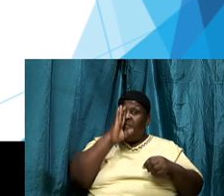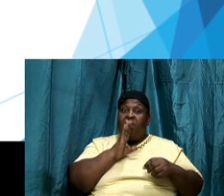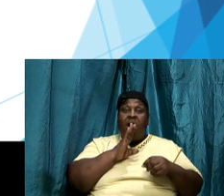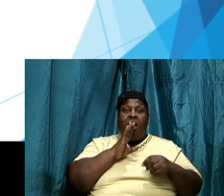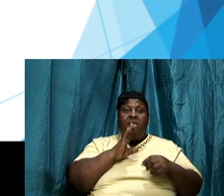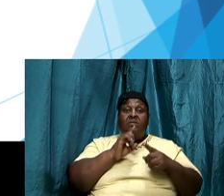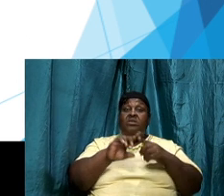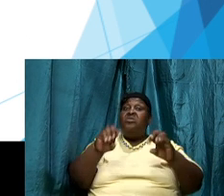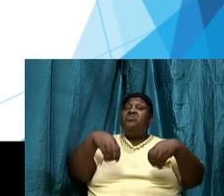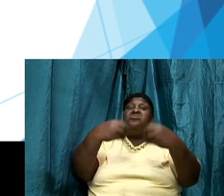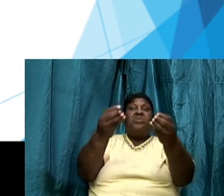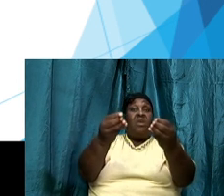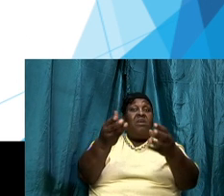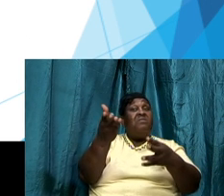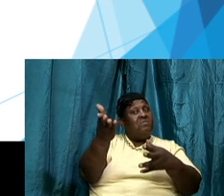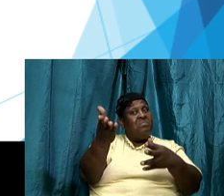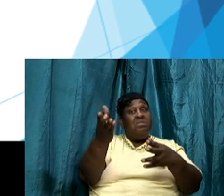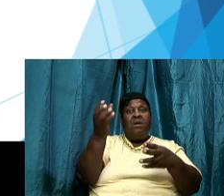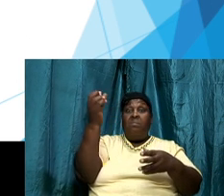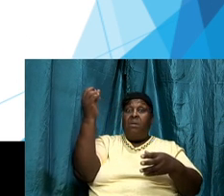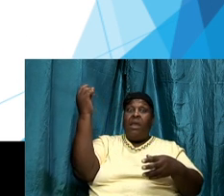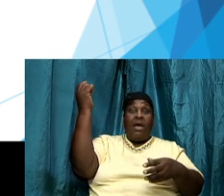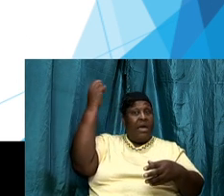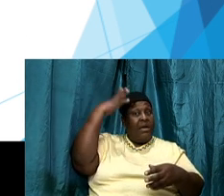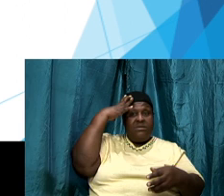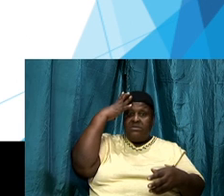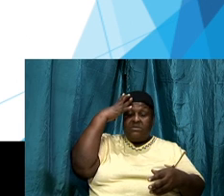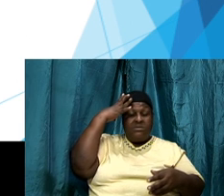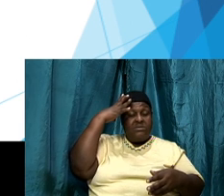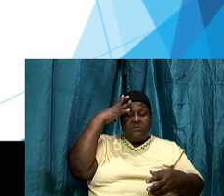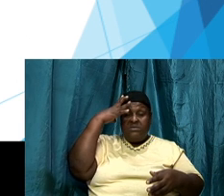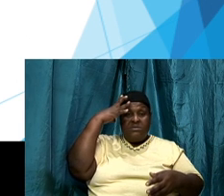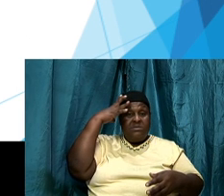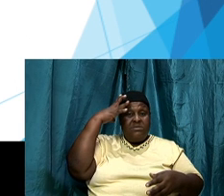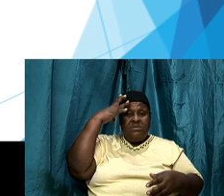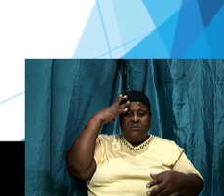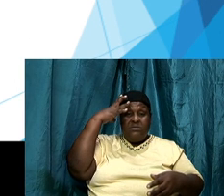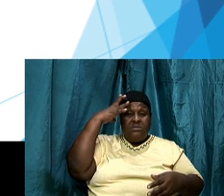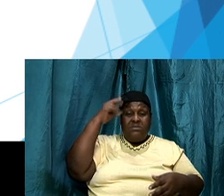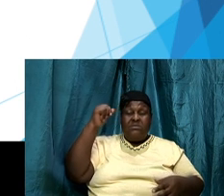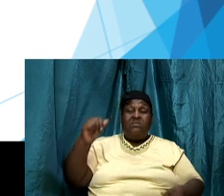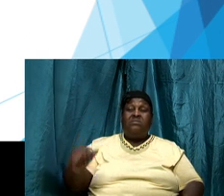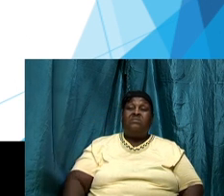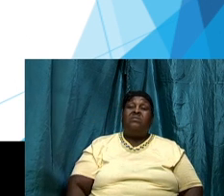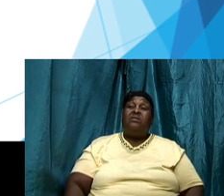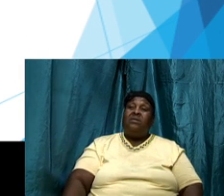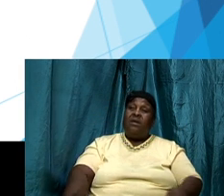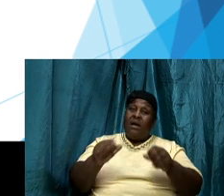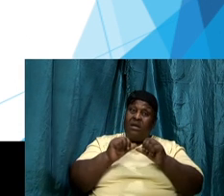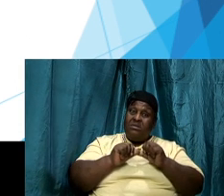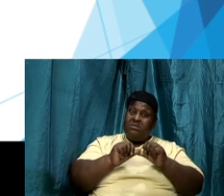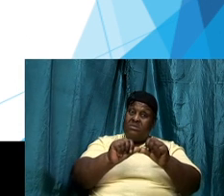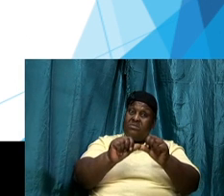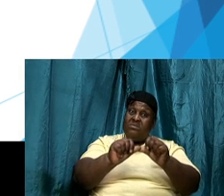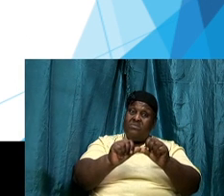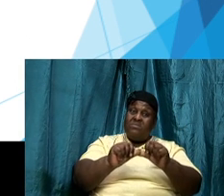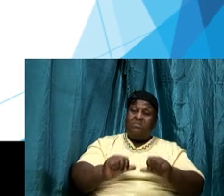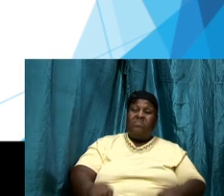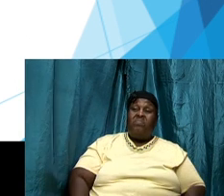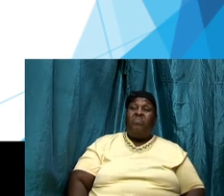being shone in their hearts on a continuous continual basis